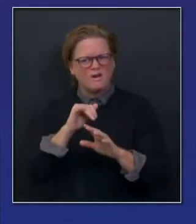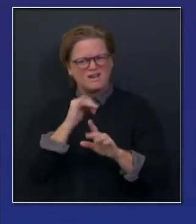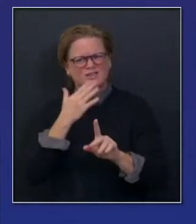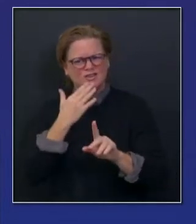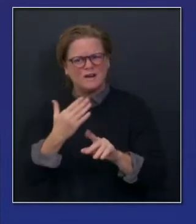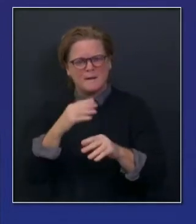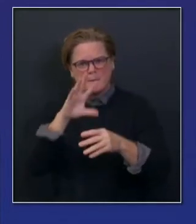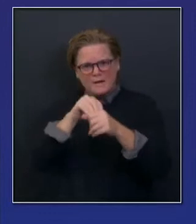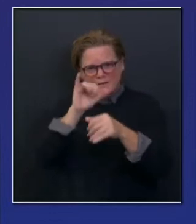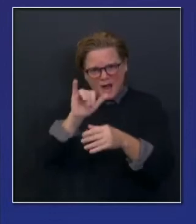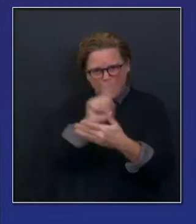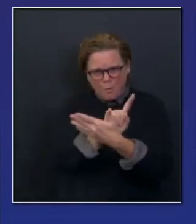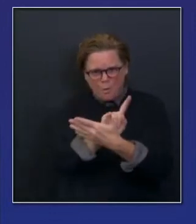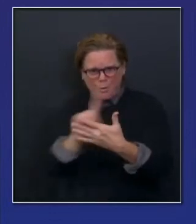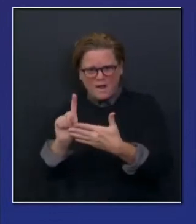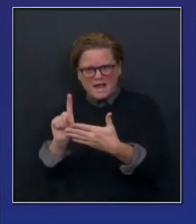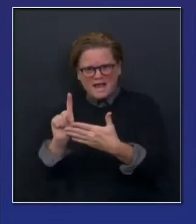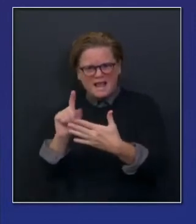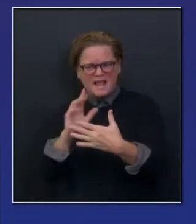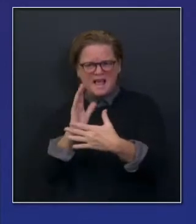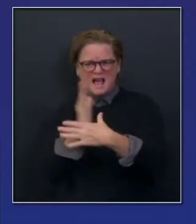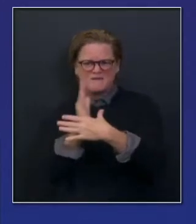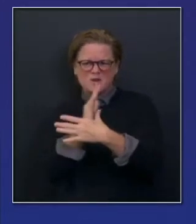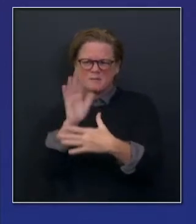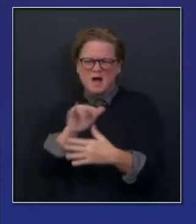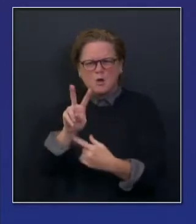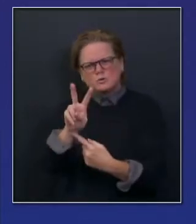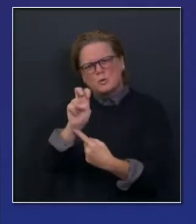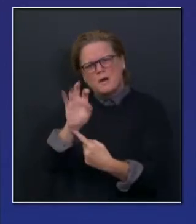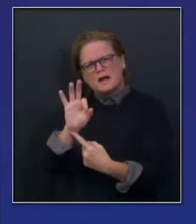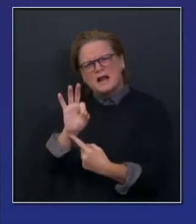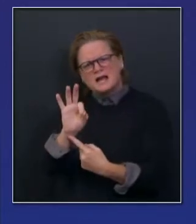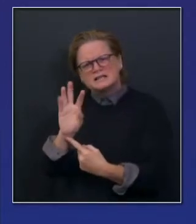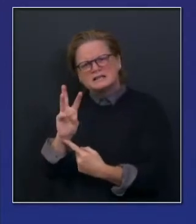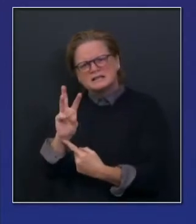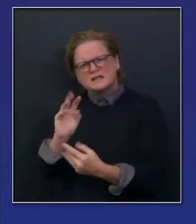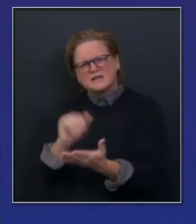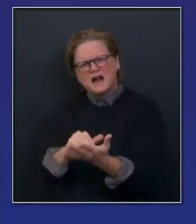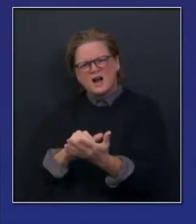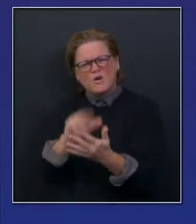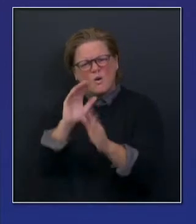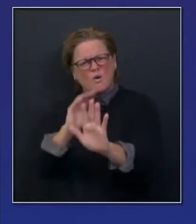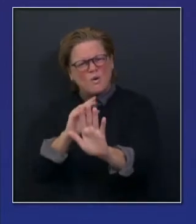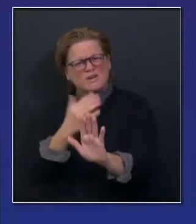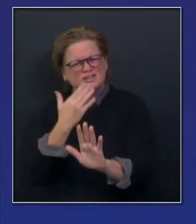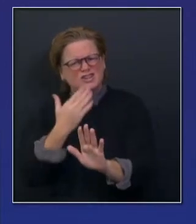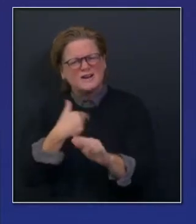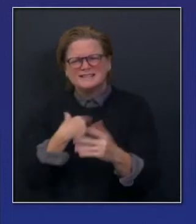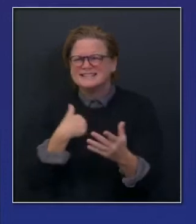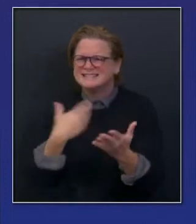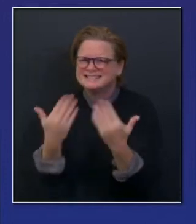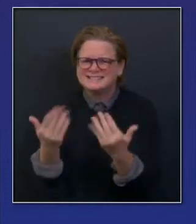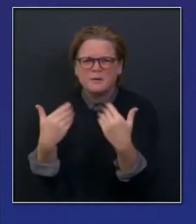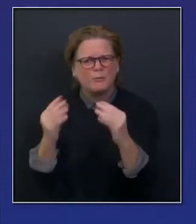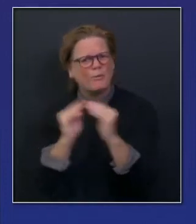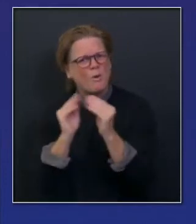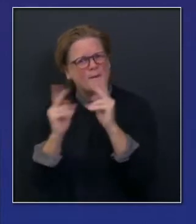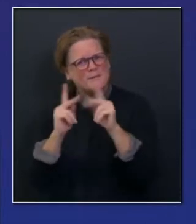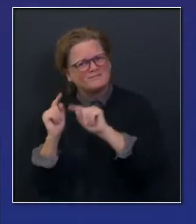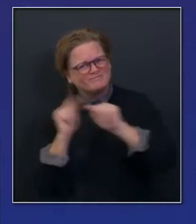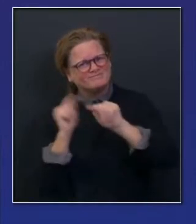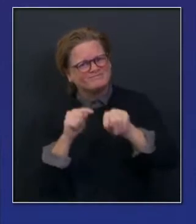daily tests that we are conducting in the state. We still want to see that number rise. We want to see more access to testing.